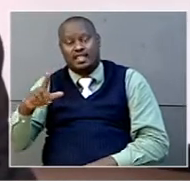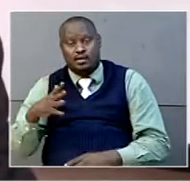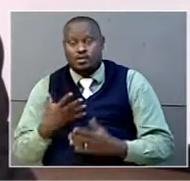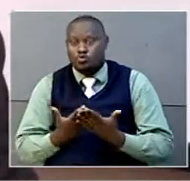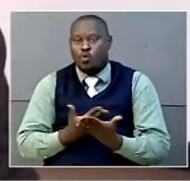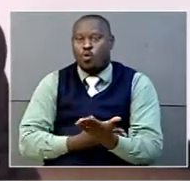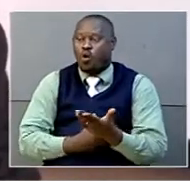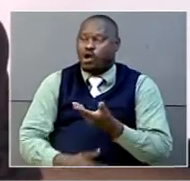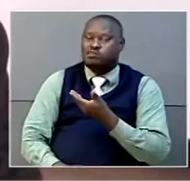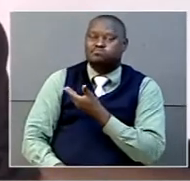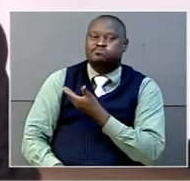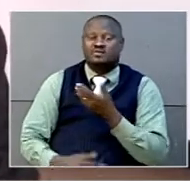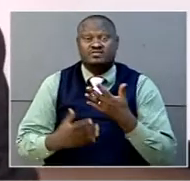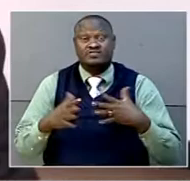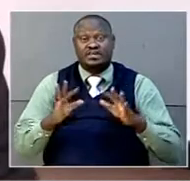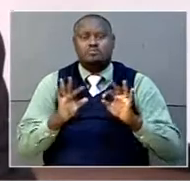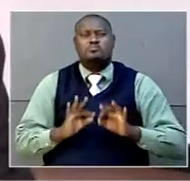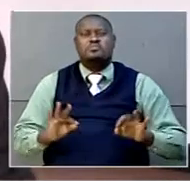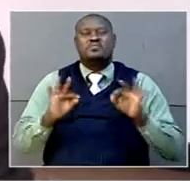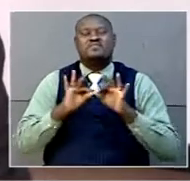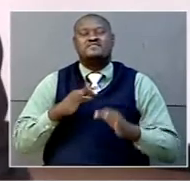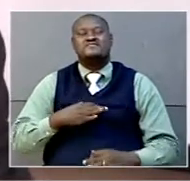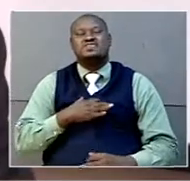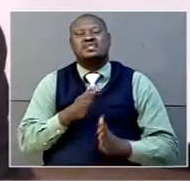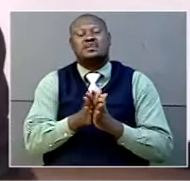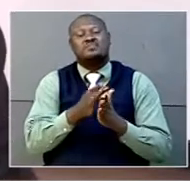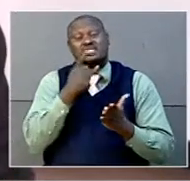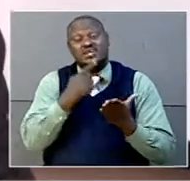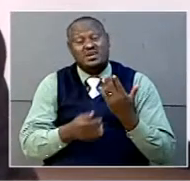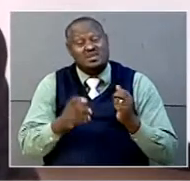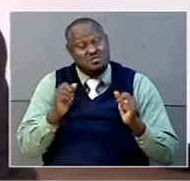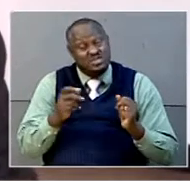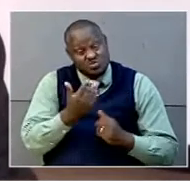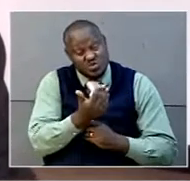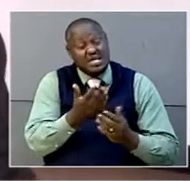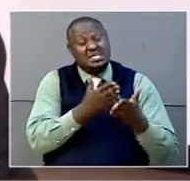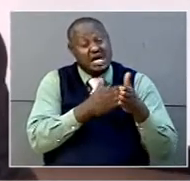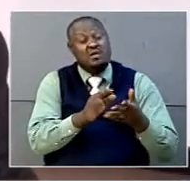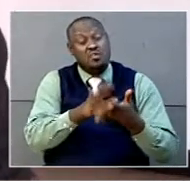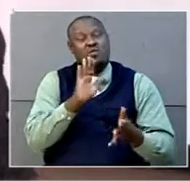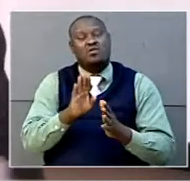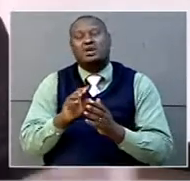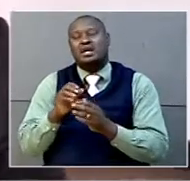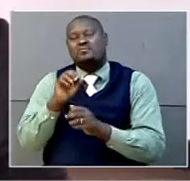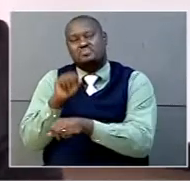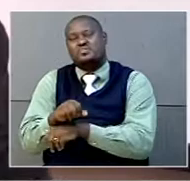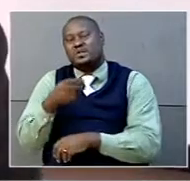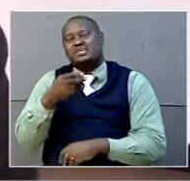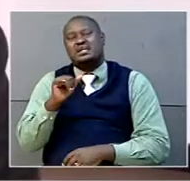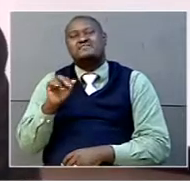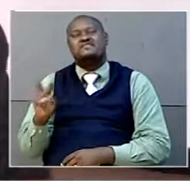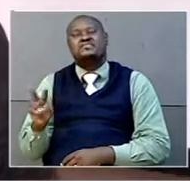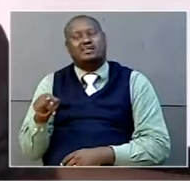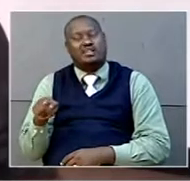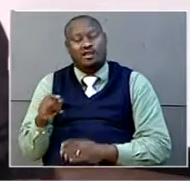guest here and the guest of honor, that sickle cell kills more children than HIV, than all these other